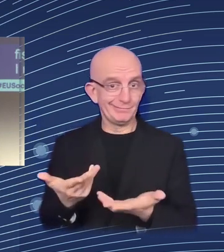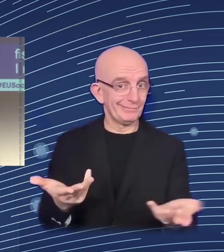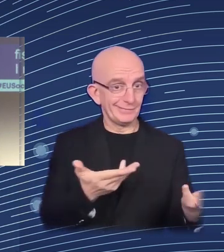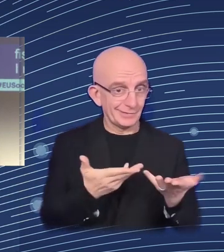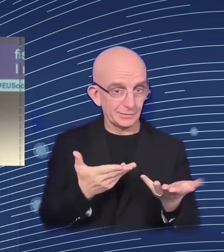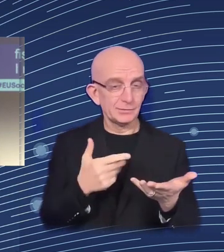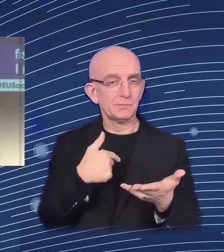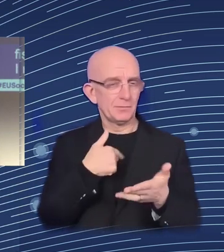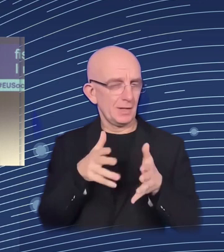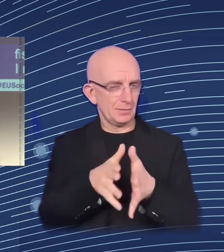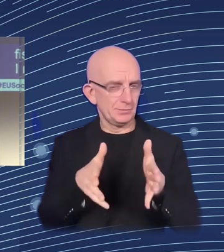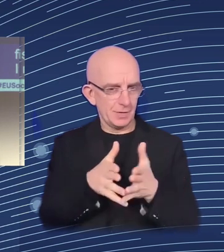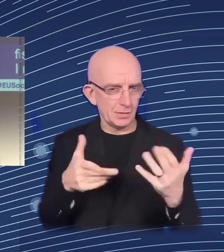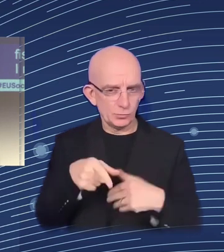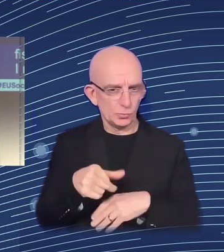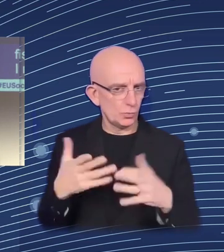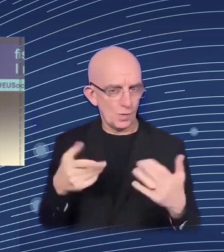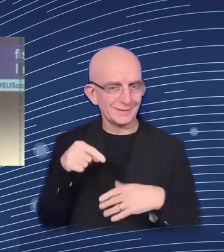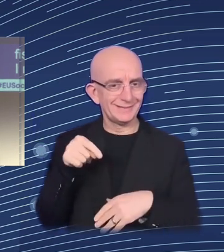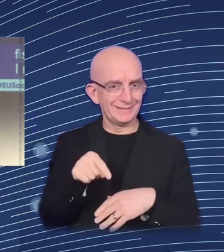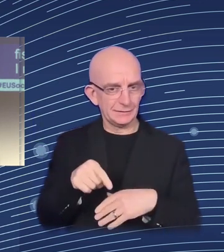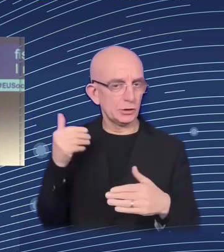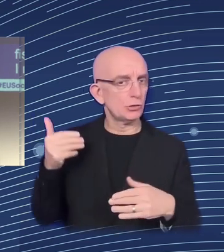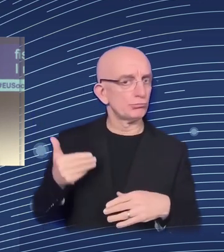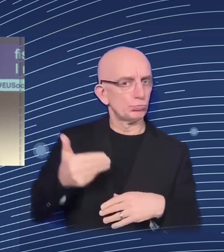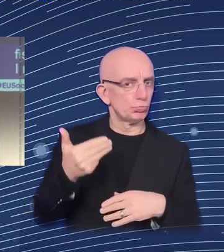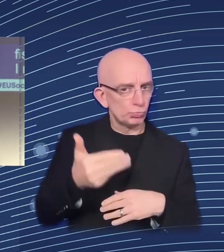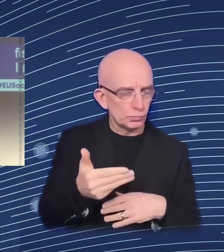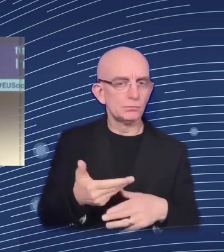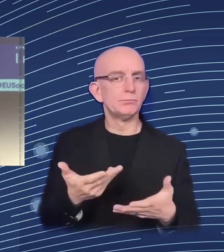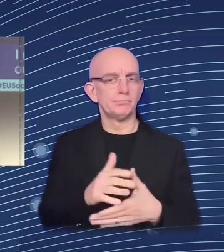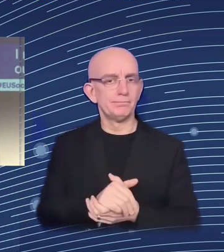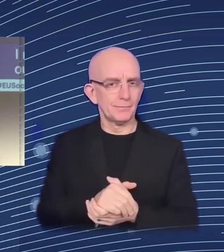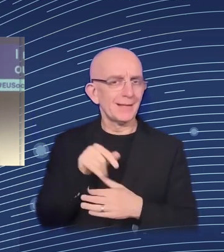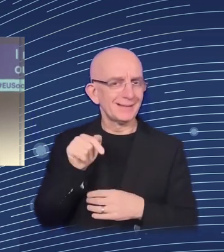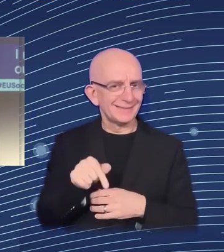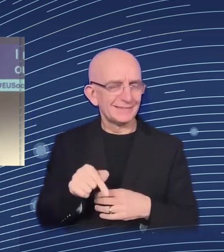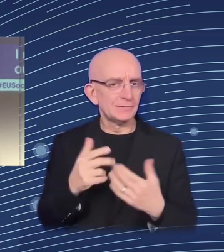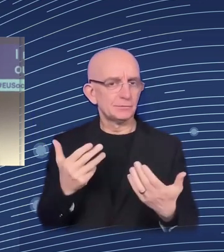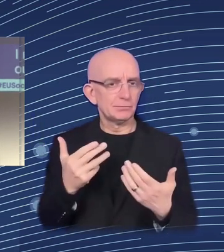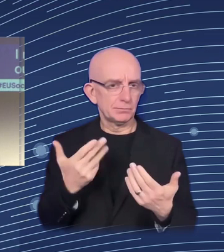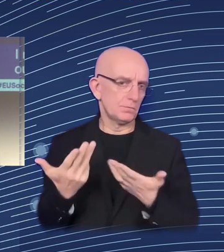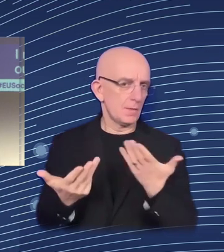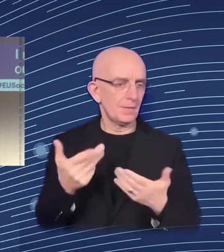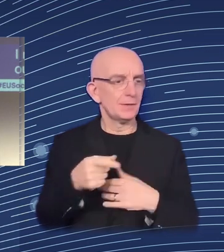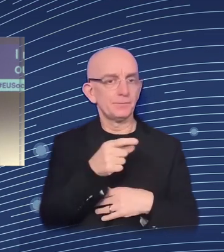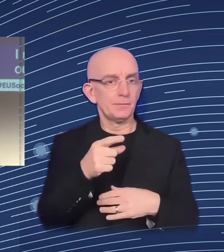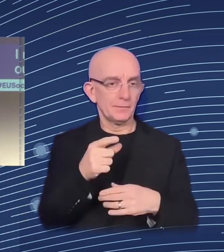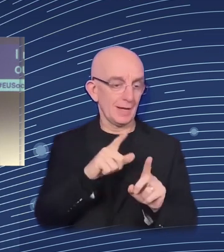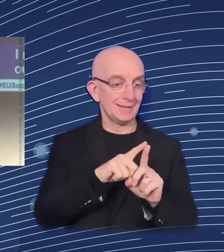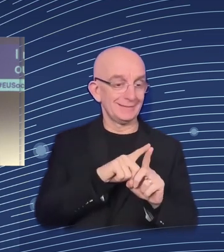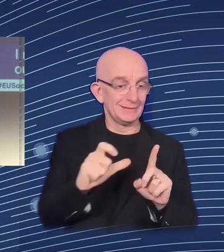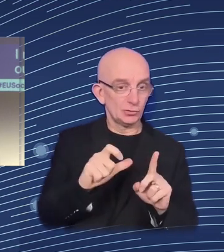from digital transformation to social outcomes. As I said, what I'm interested in is what is in the middle.